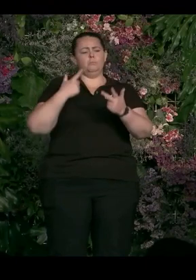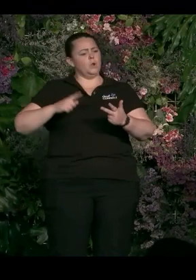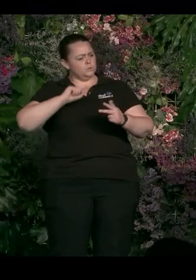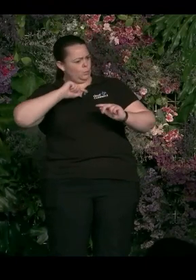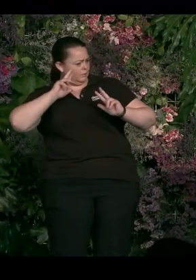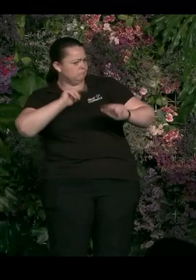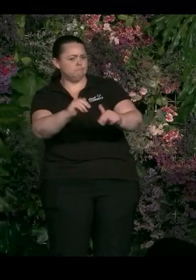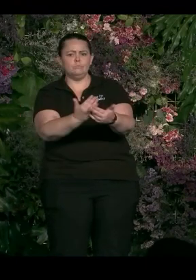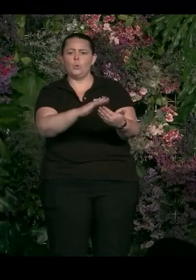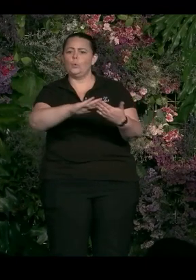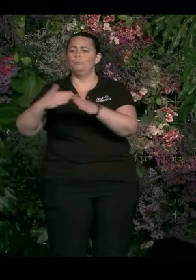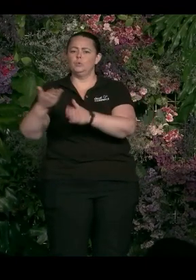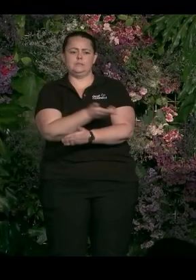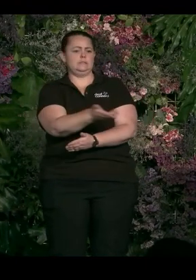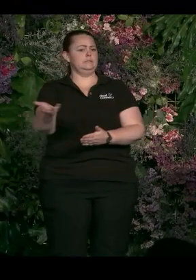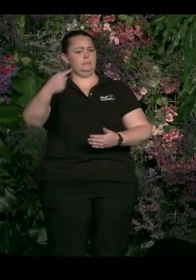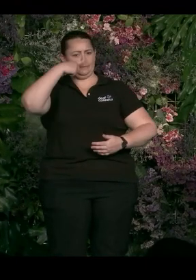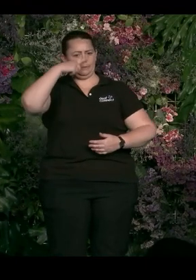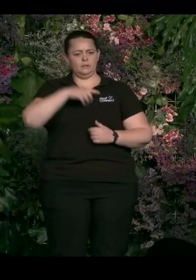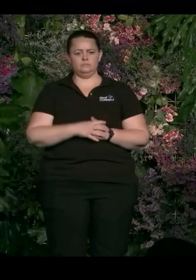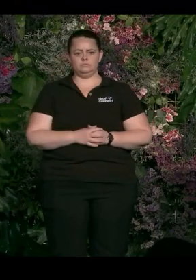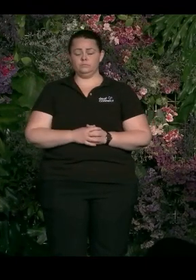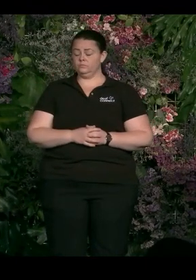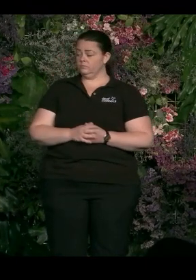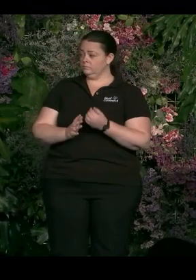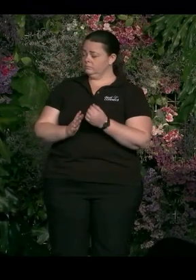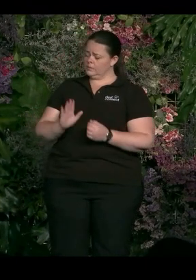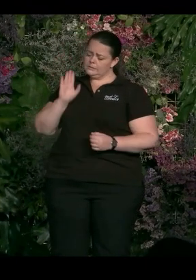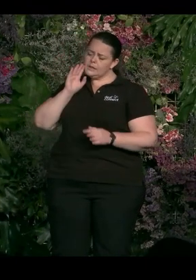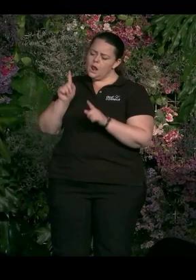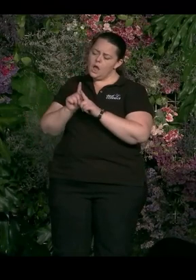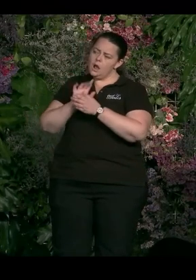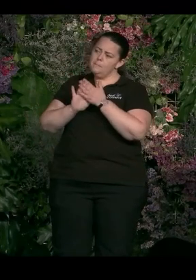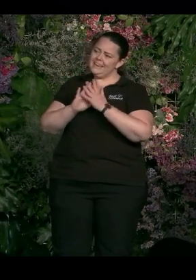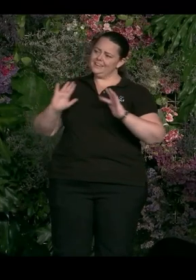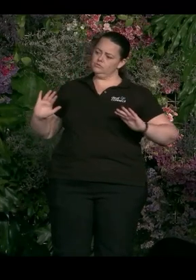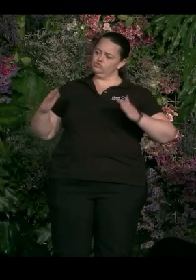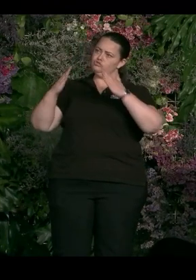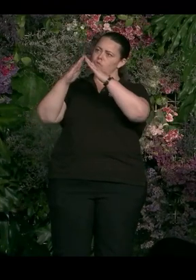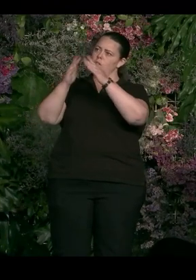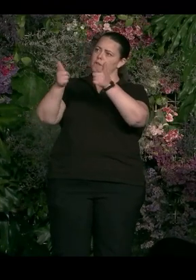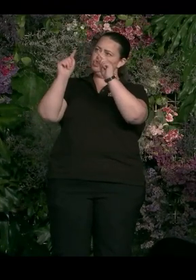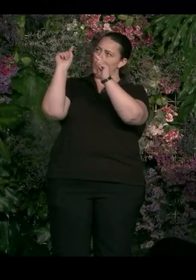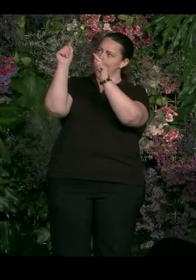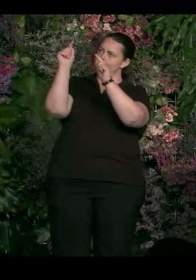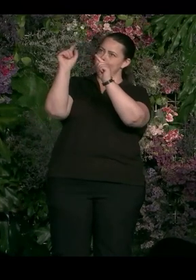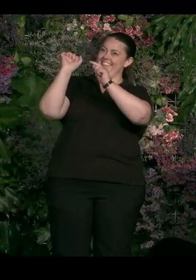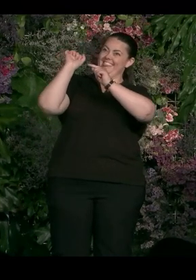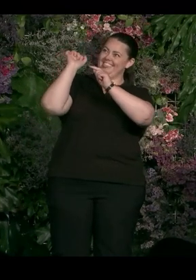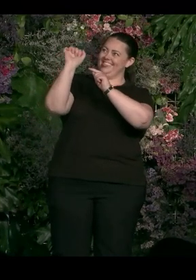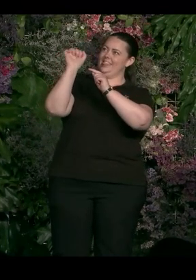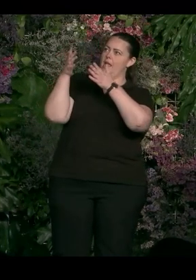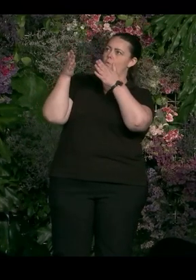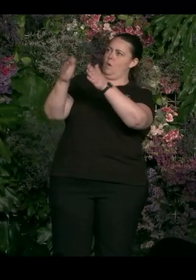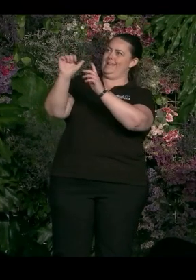Sounds really, it's about tone from the top, right? Absolutely. the leaders set the tone, and it has to be more than